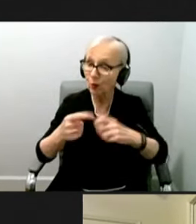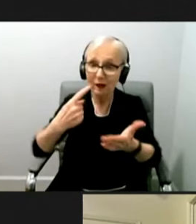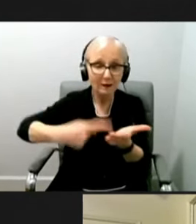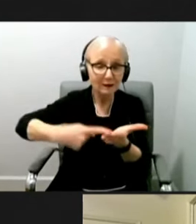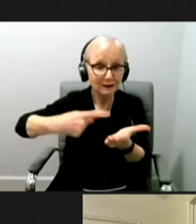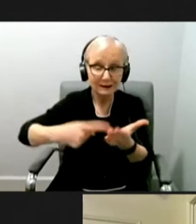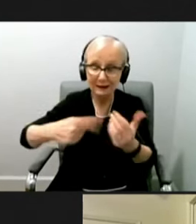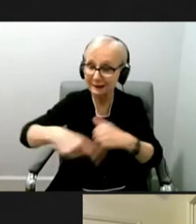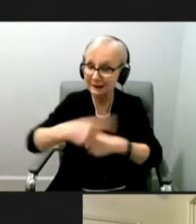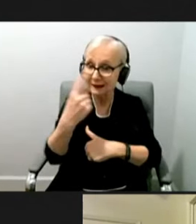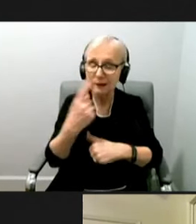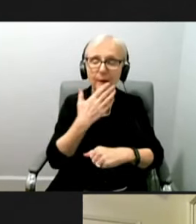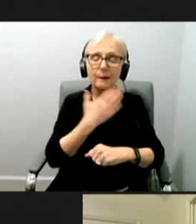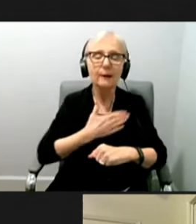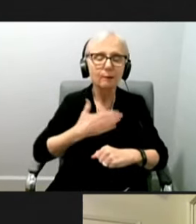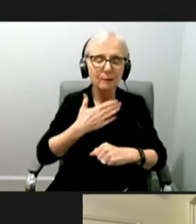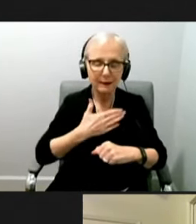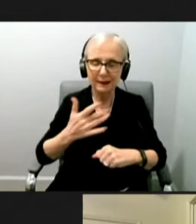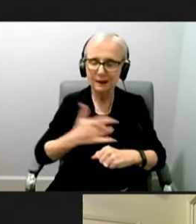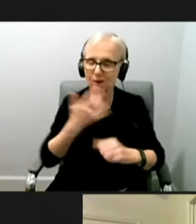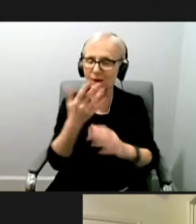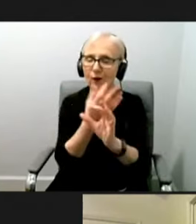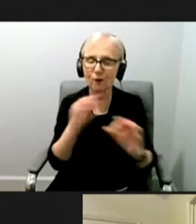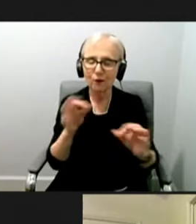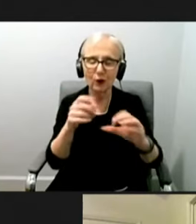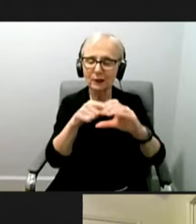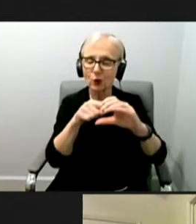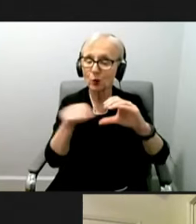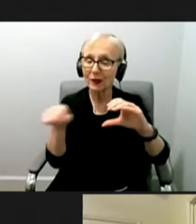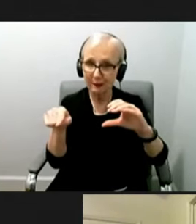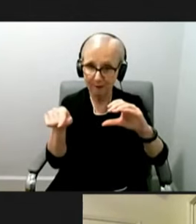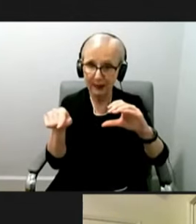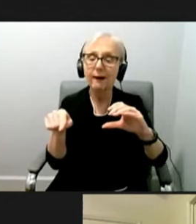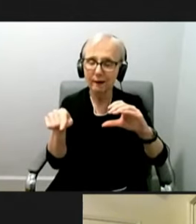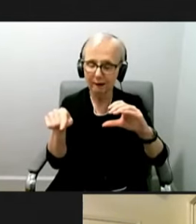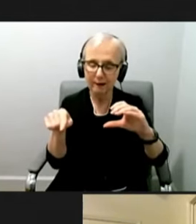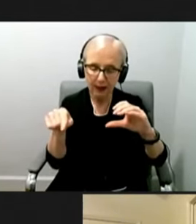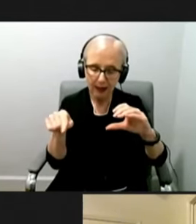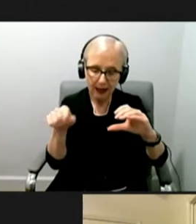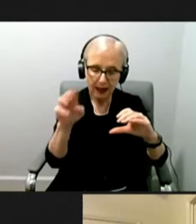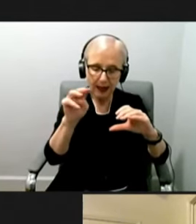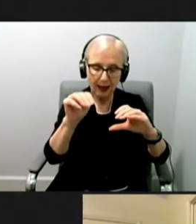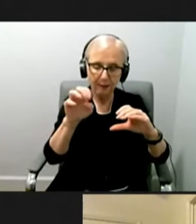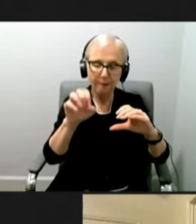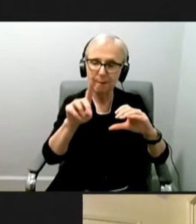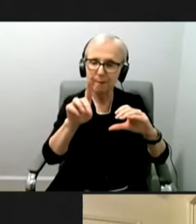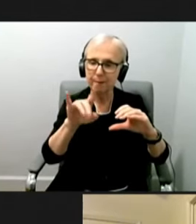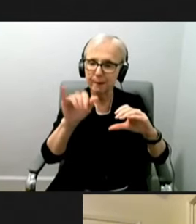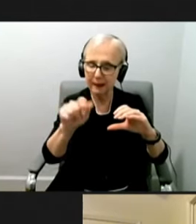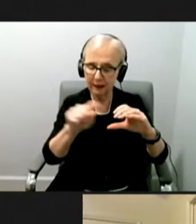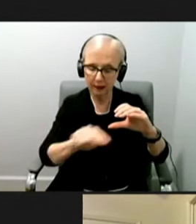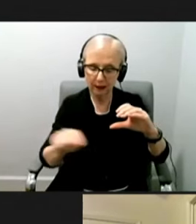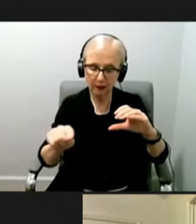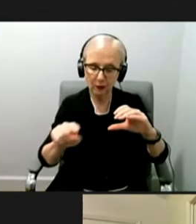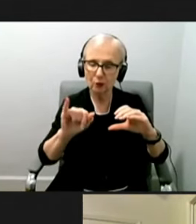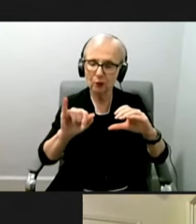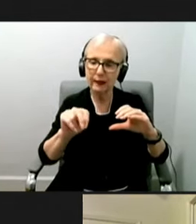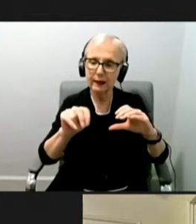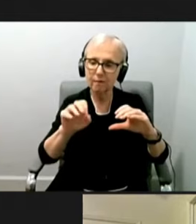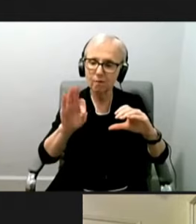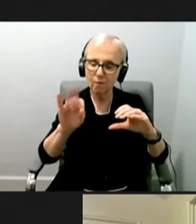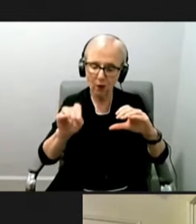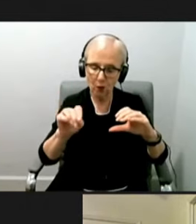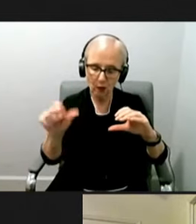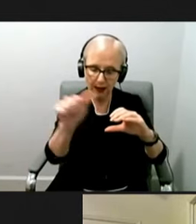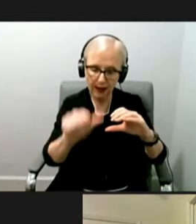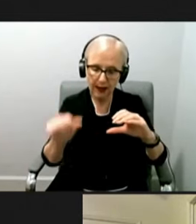today's press conference, please feel free to email us at media underscore info at state dot co dot us and we'll get back to you as soon as possible. Thanks a bunch.